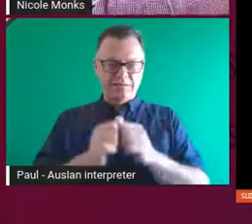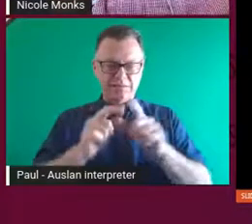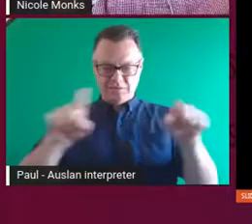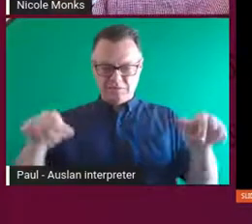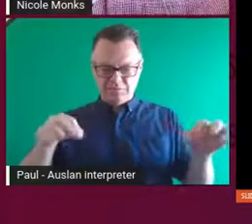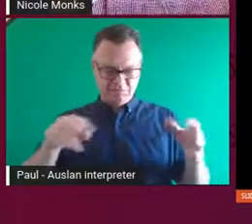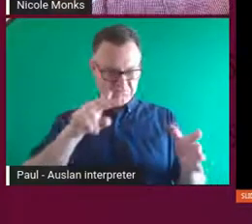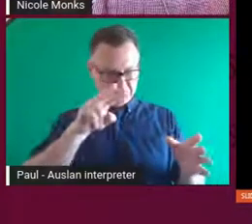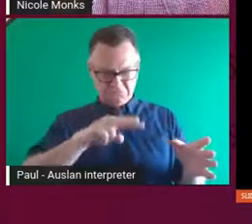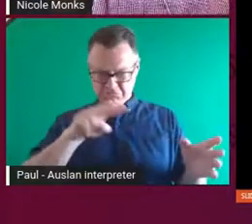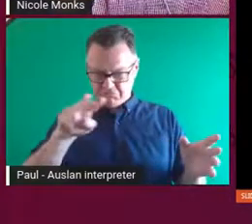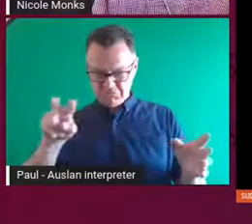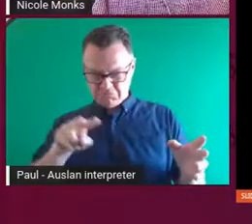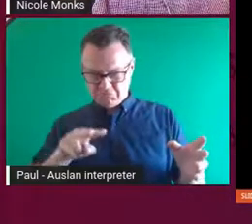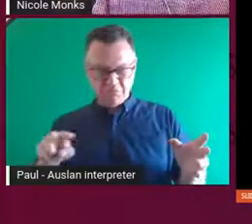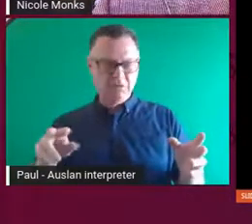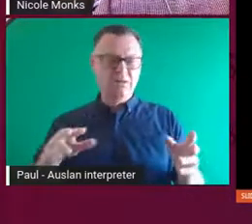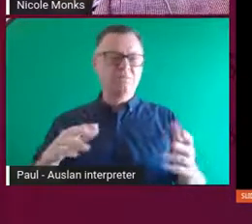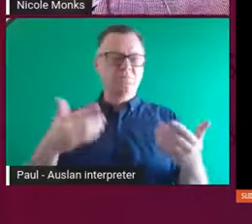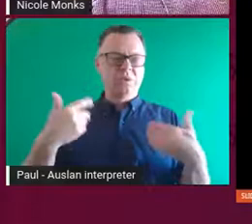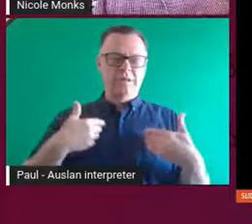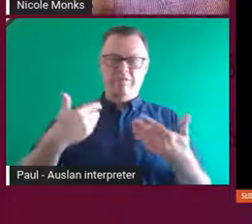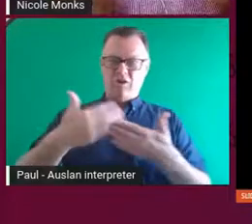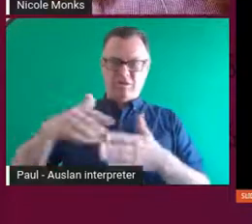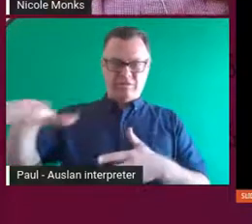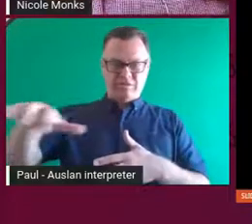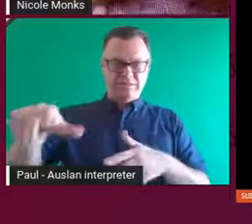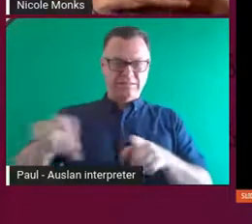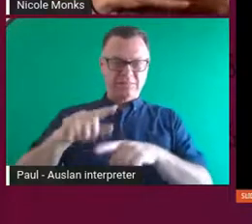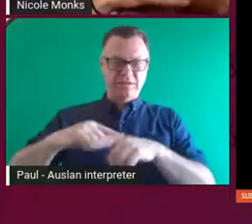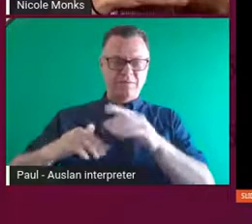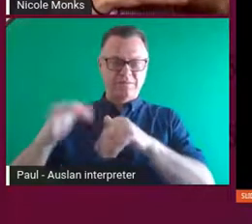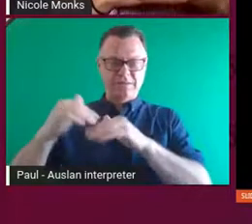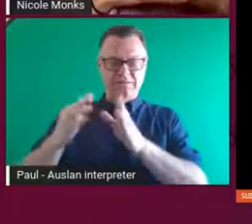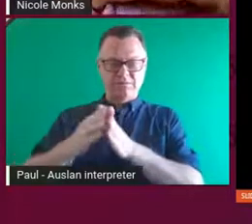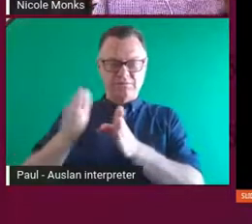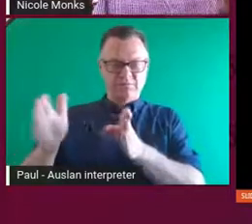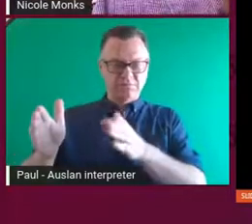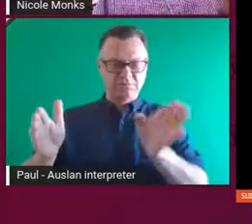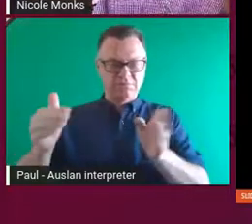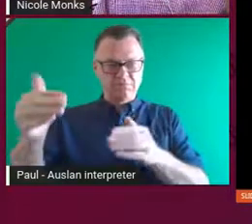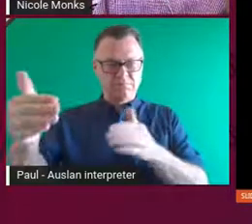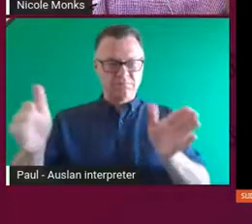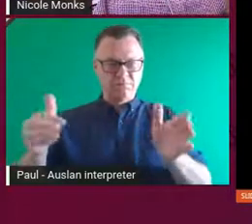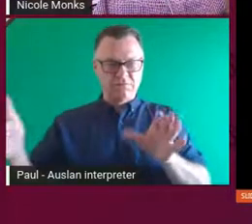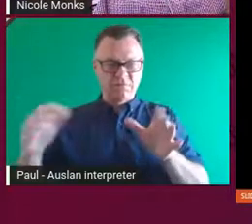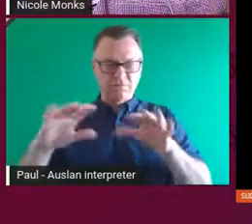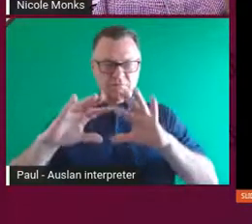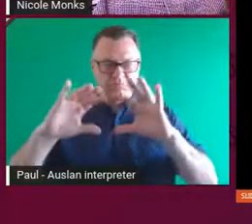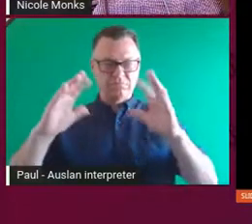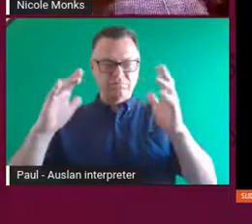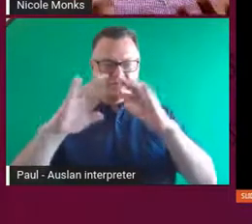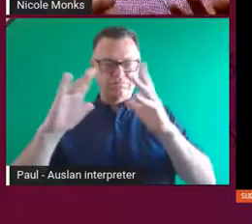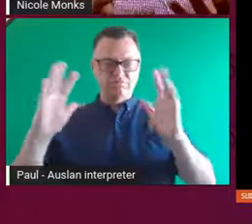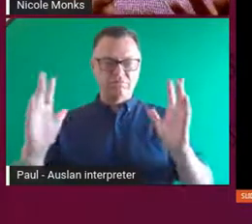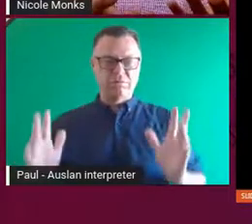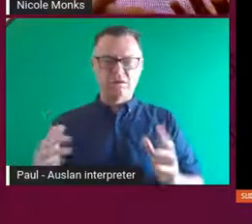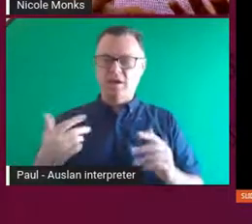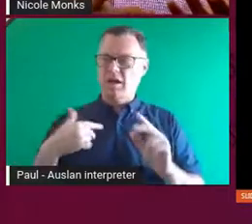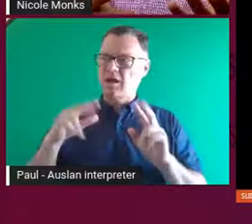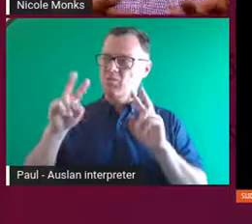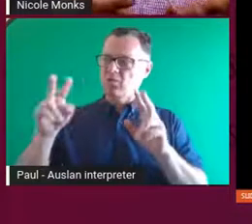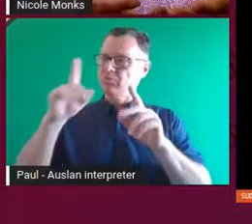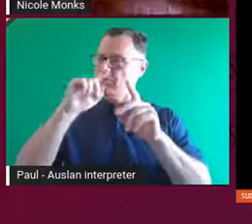went and built that one and lived on site there again. So I watched these ideas that were then sort of drawn